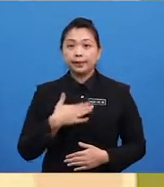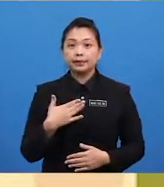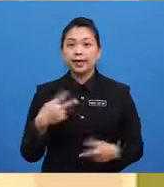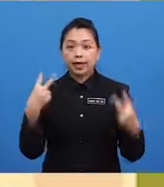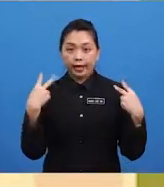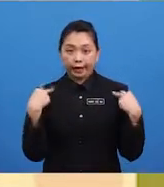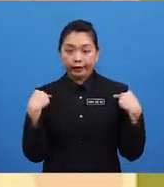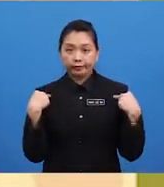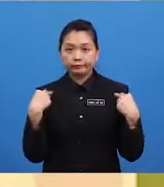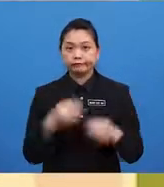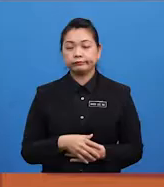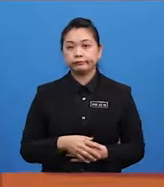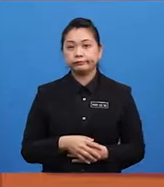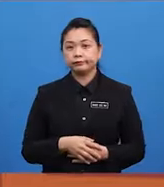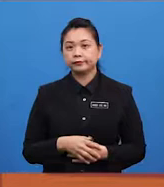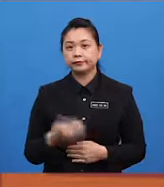items to order.